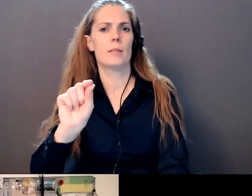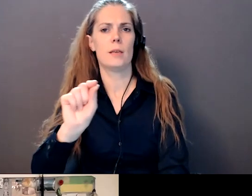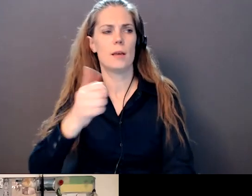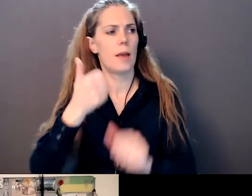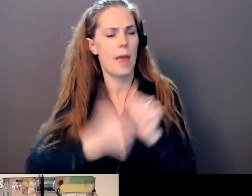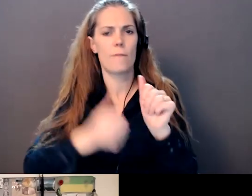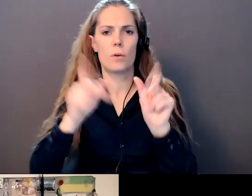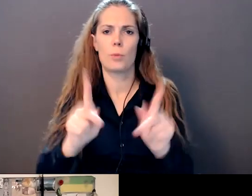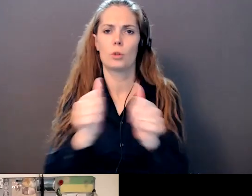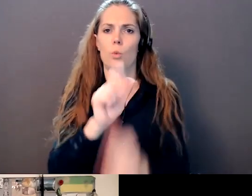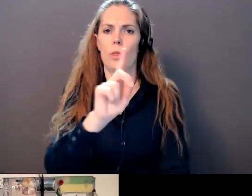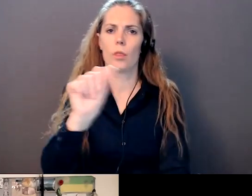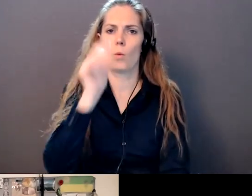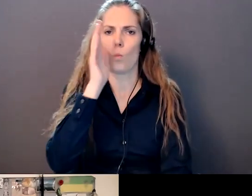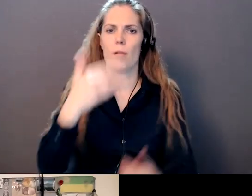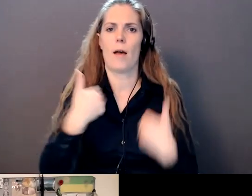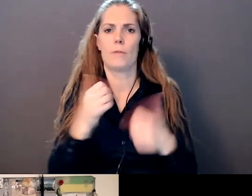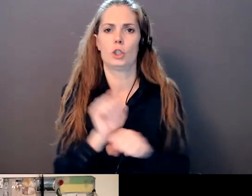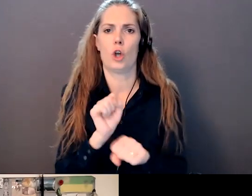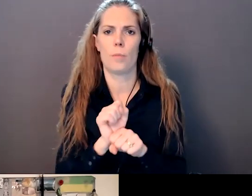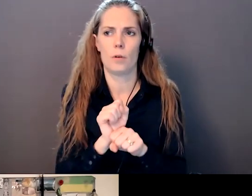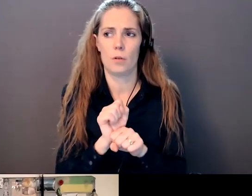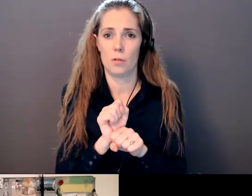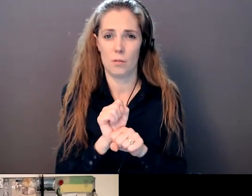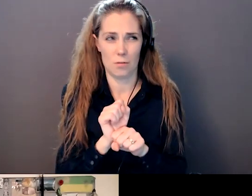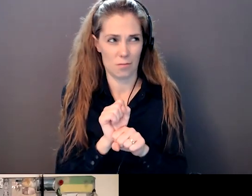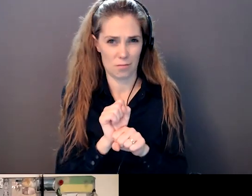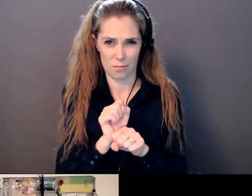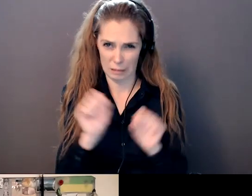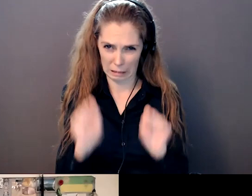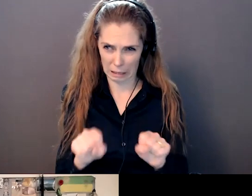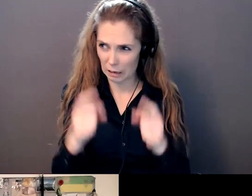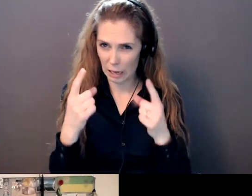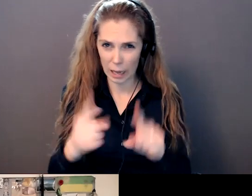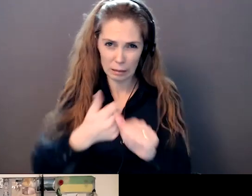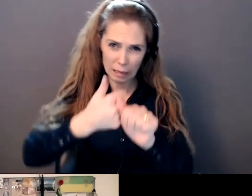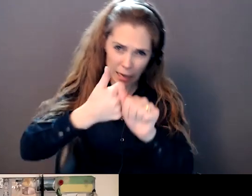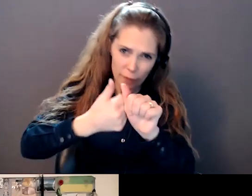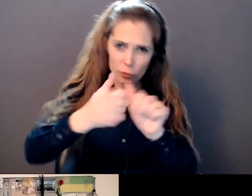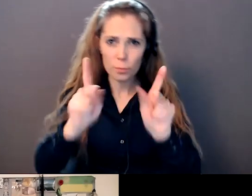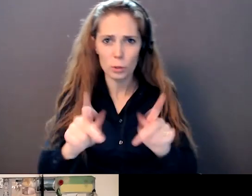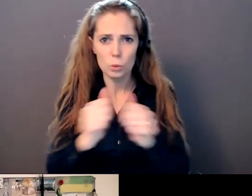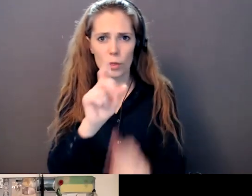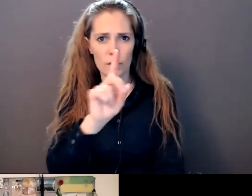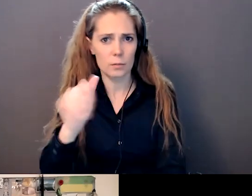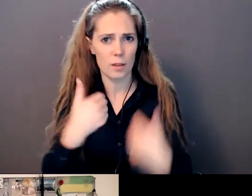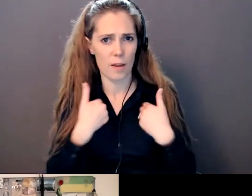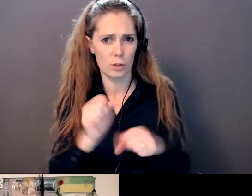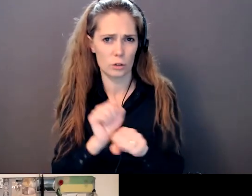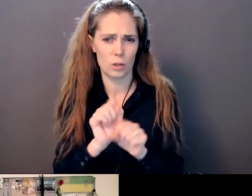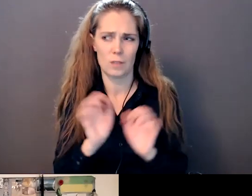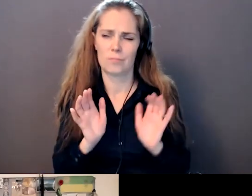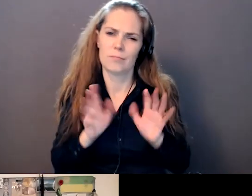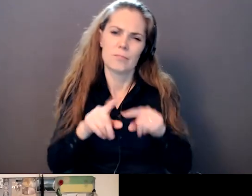people can't work. Many people can work sporadically, depending upon their needs and their disability. And there's never been a conservative